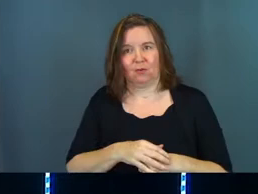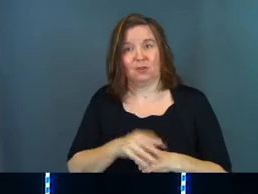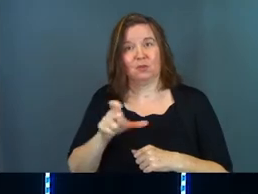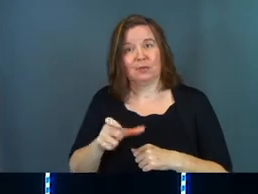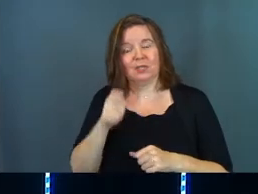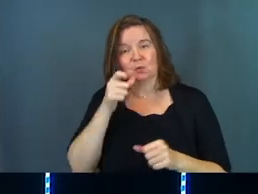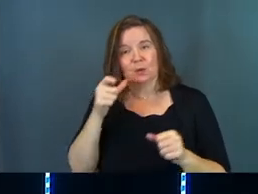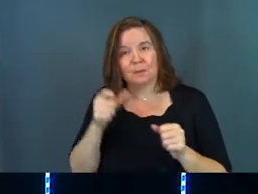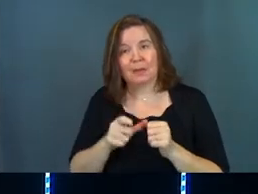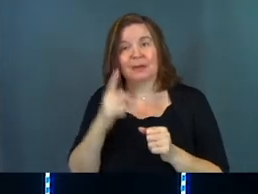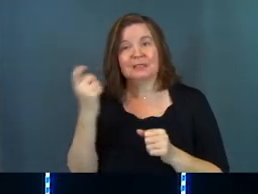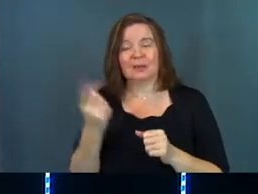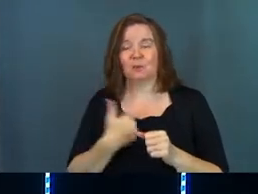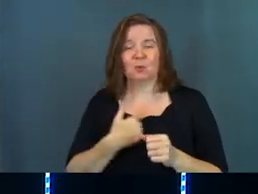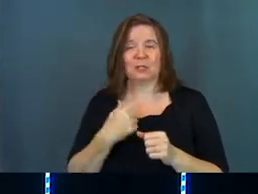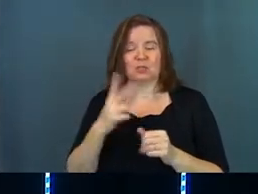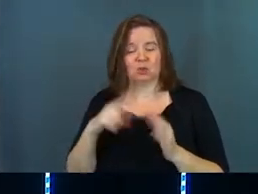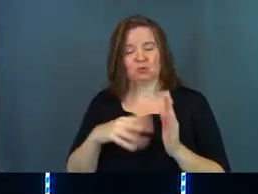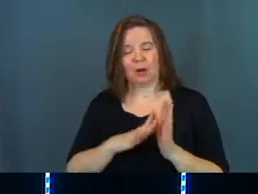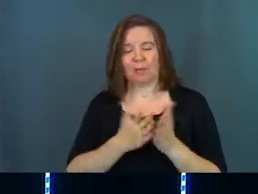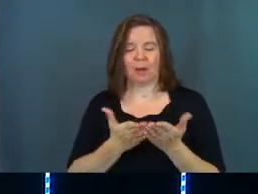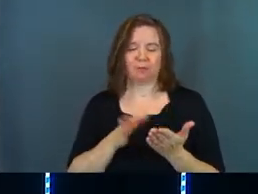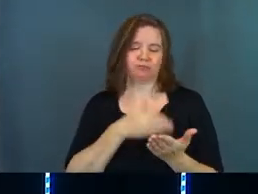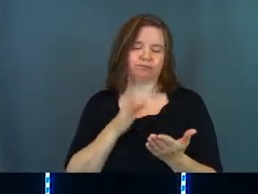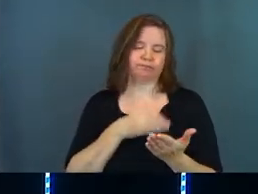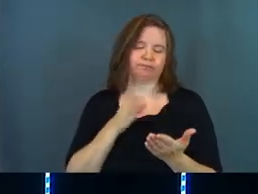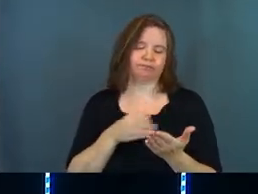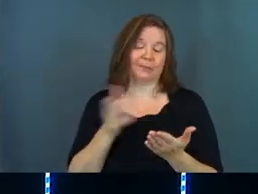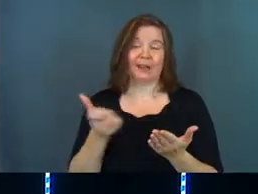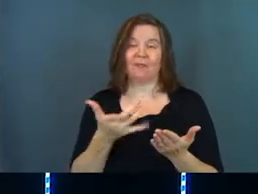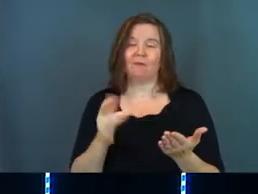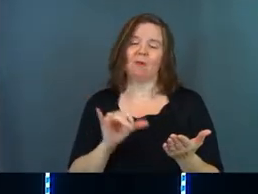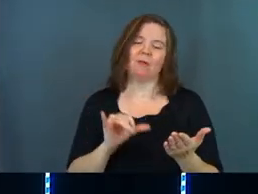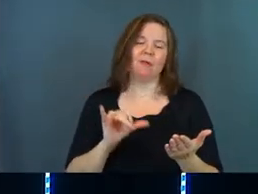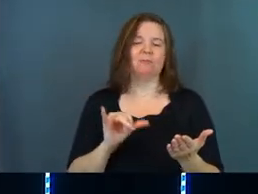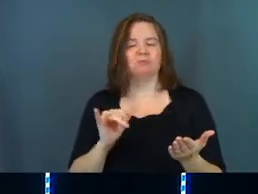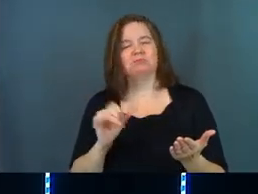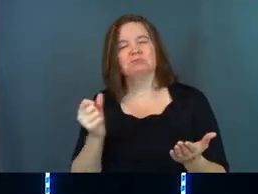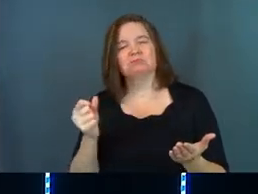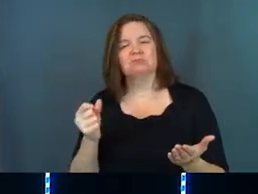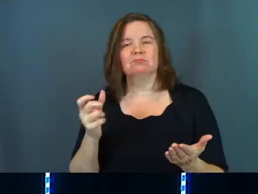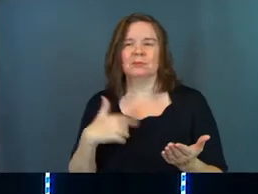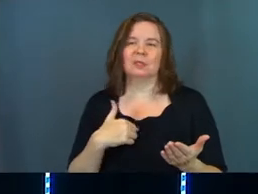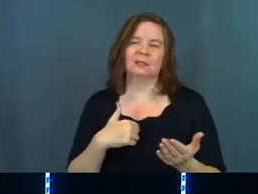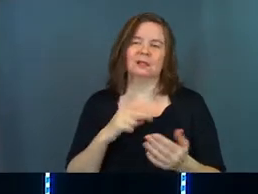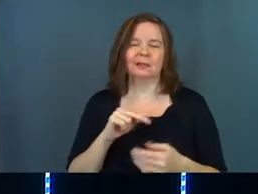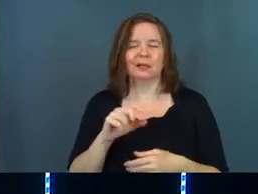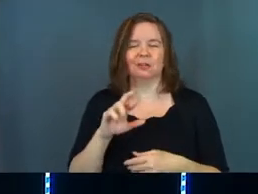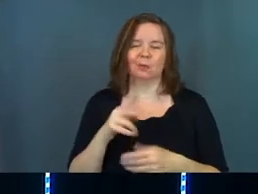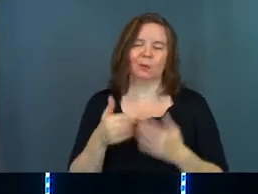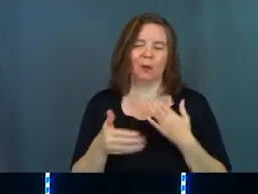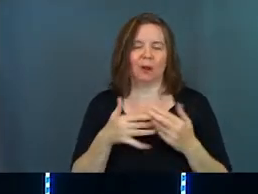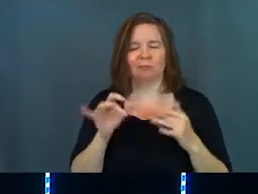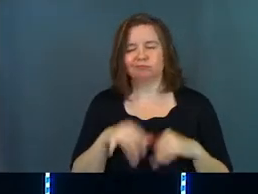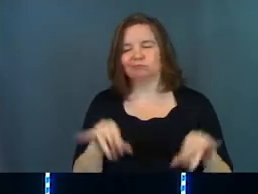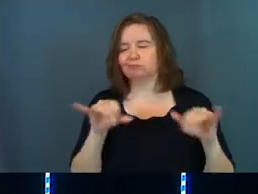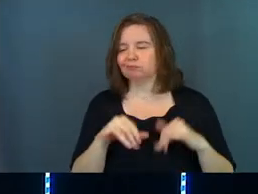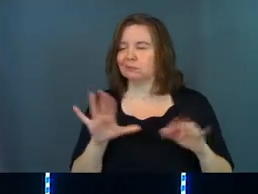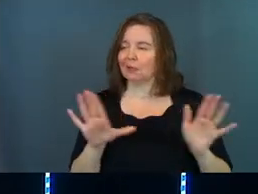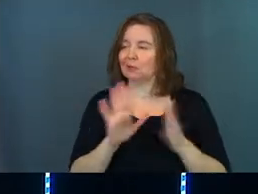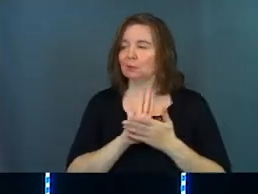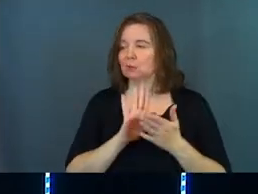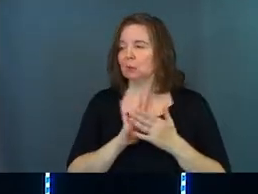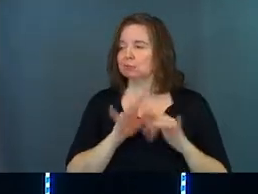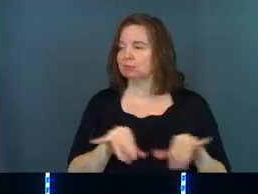You need to remember because sometimes we're just reading our Bible, right? And everything's like, oh, you know, this is in Nazareth, whatever, Sunday school.